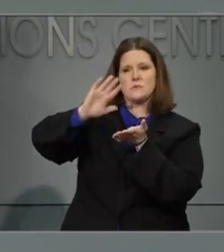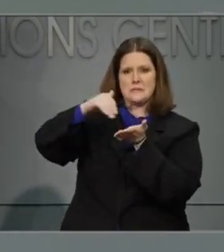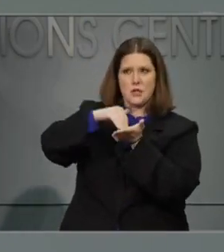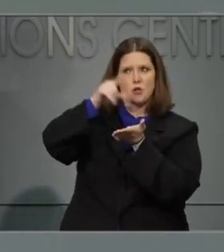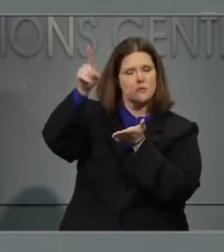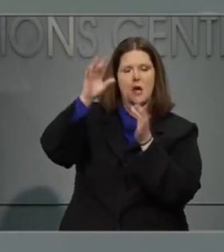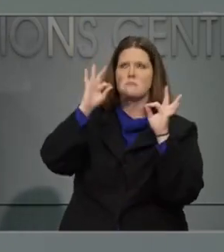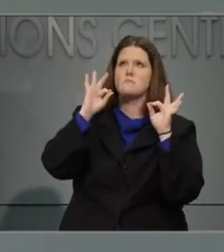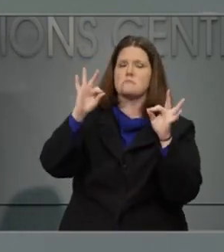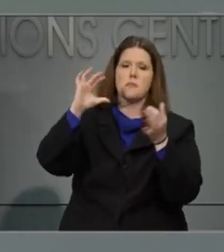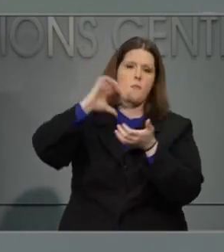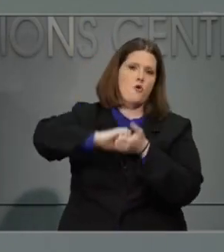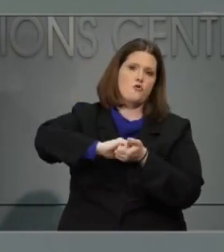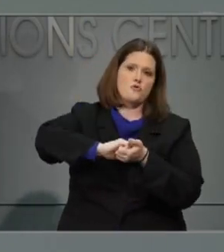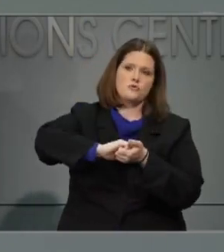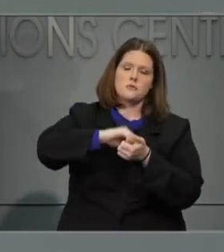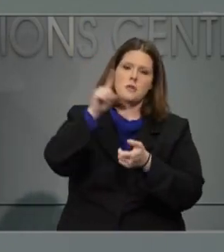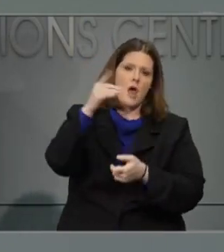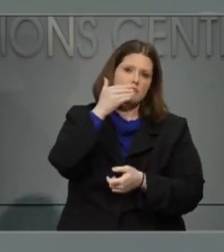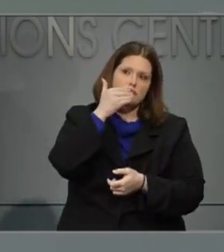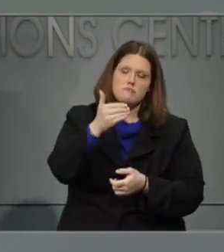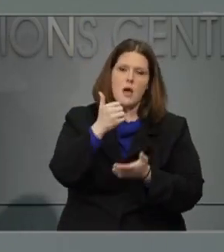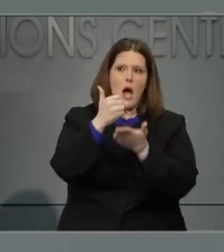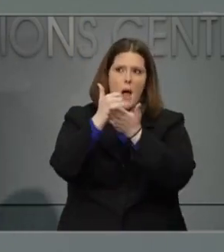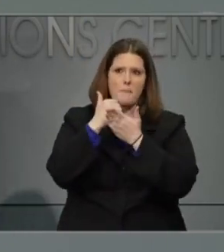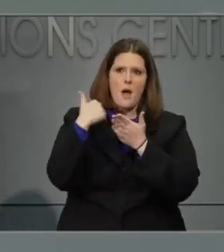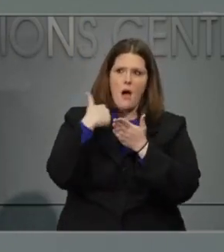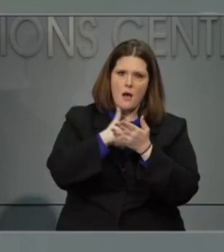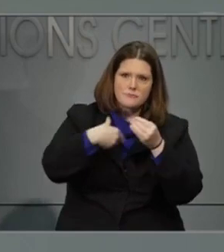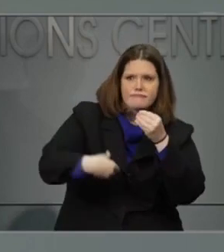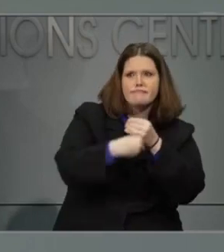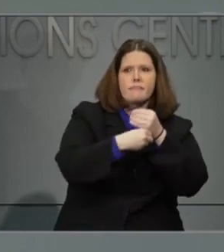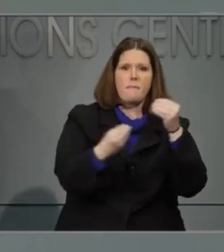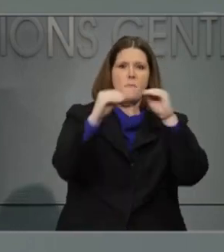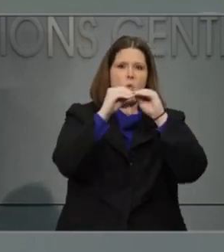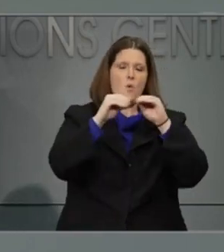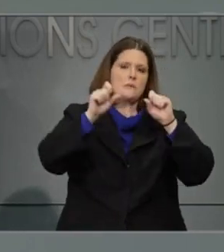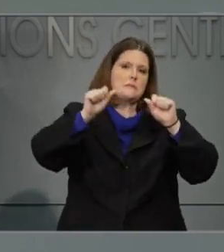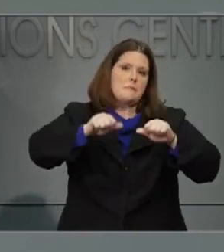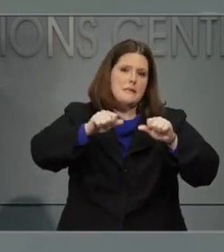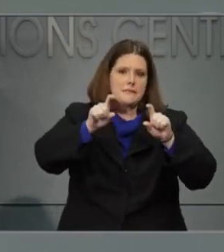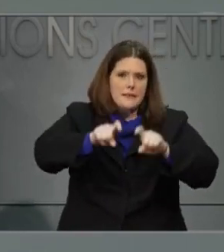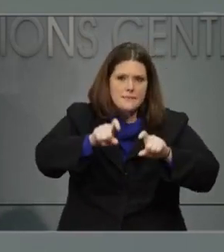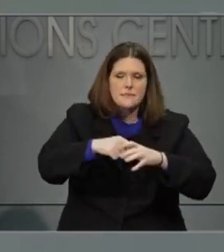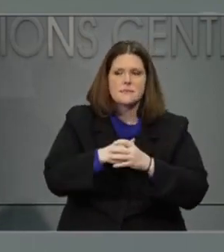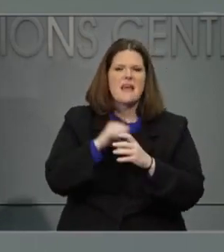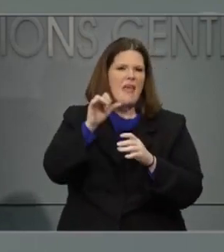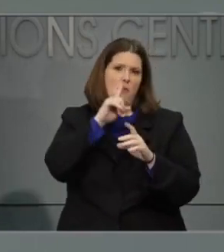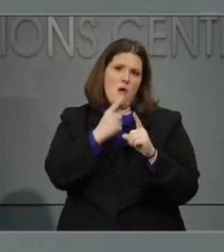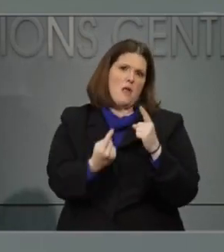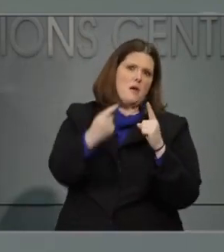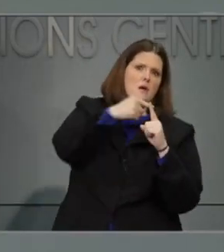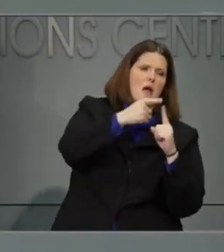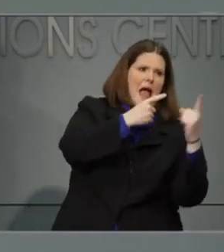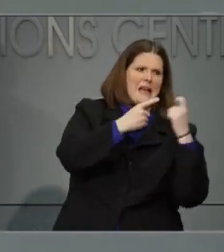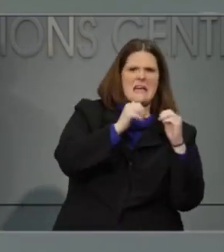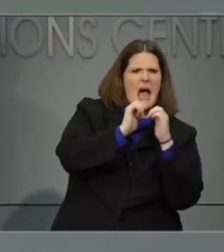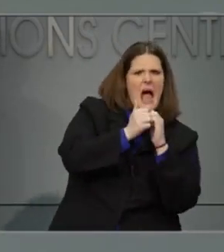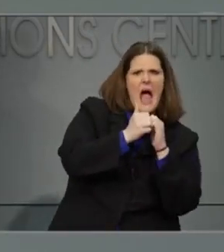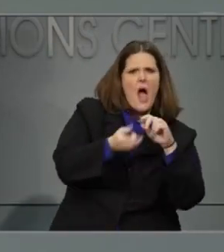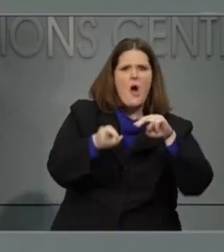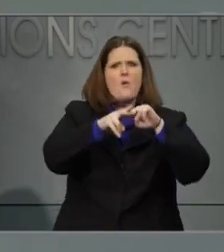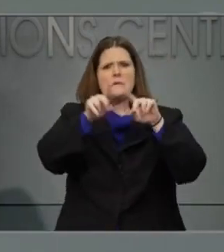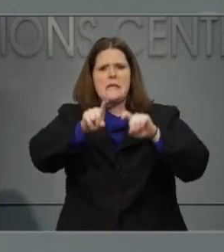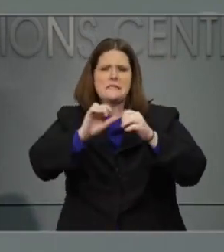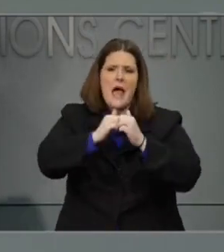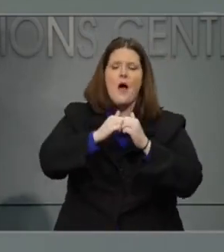and are the ones that are helping us surge our testing ability. think it goes back to the earlier question to say, how can you ramp up testing? It's going to